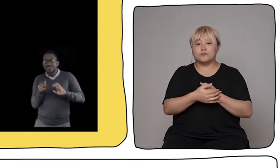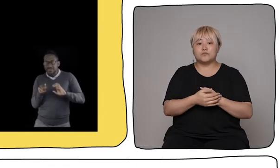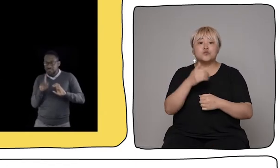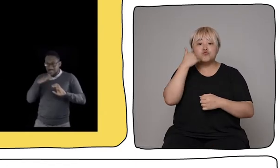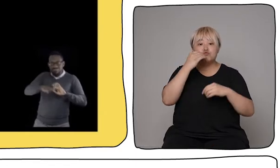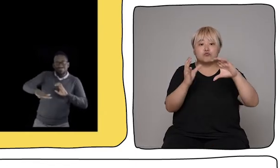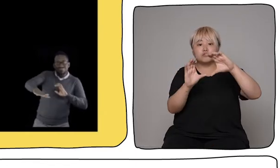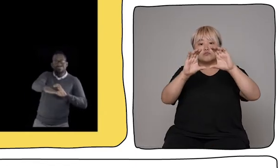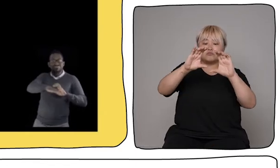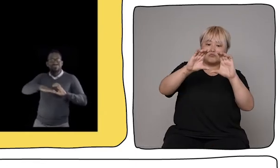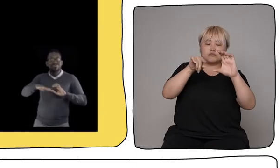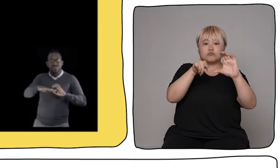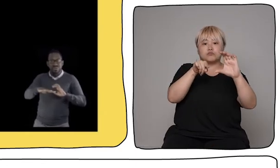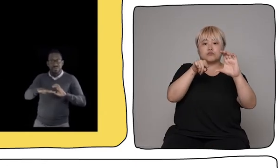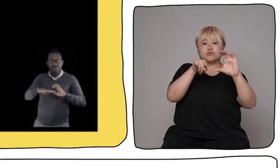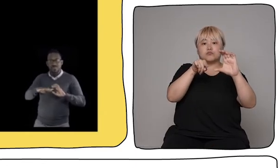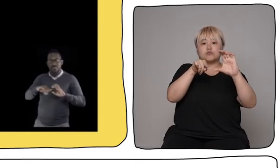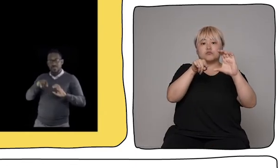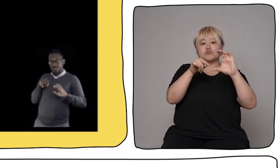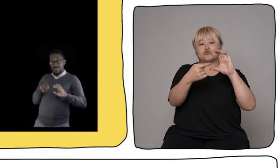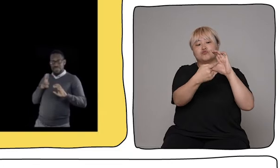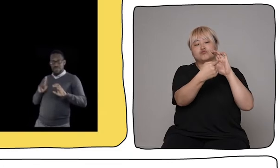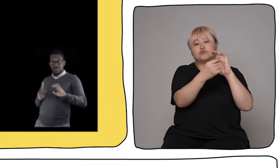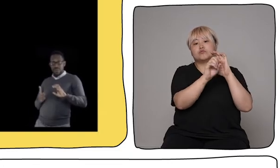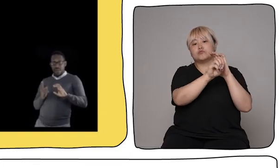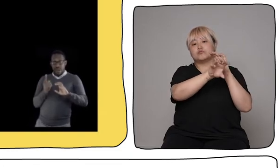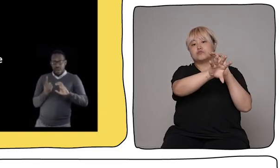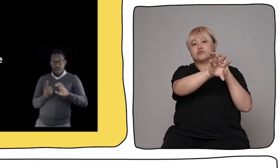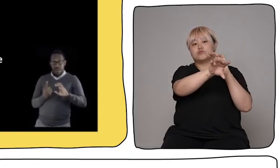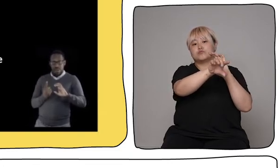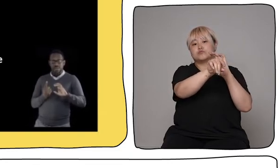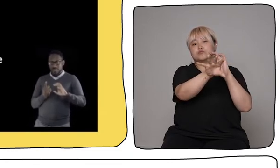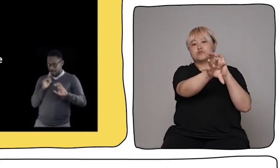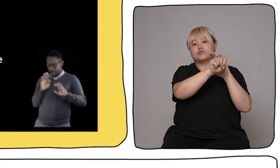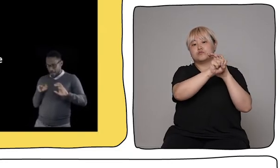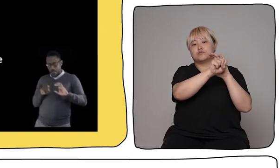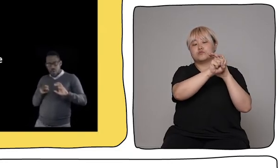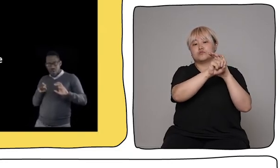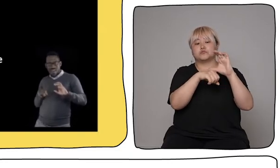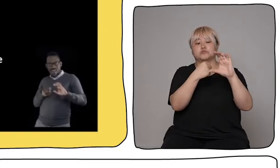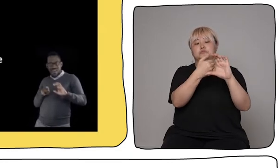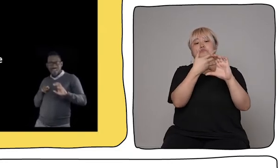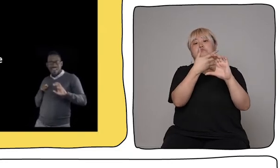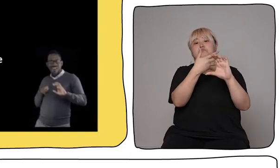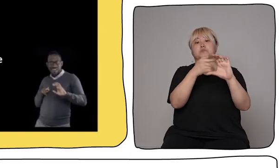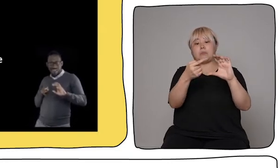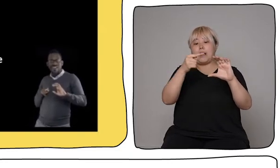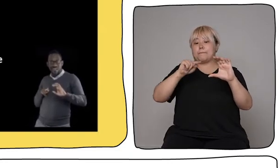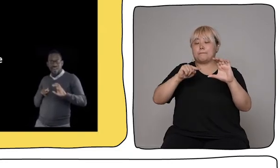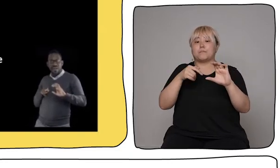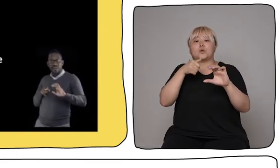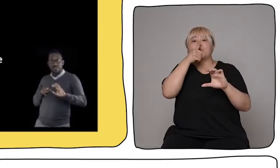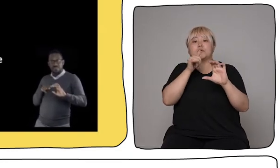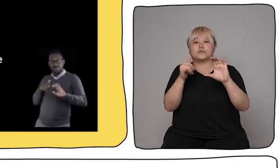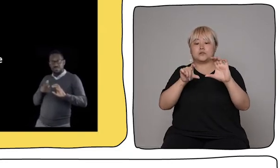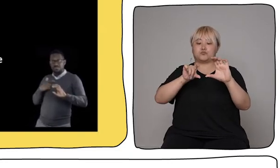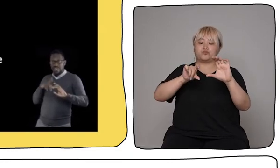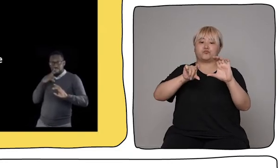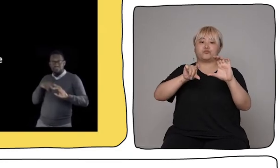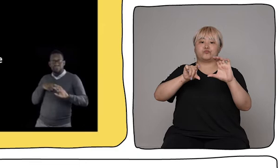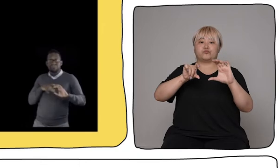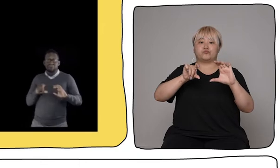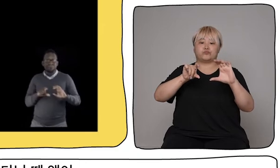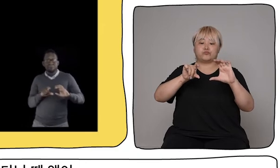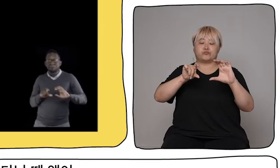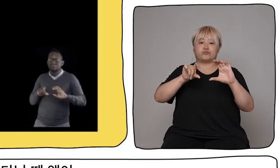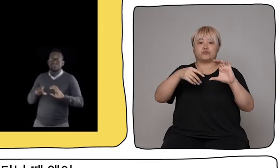the back camera is on and displaying the world on the screen of the smartphone and the interpreter giving the same interpretation is in the bottom right hand